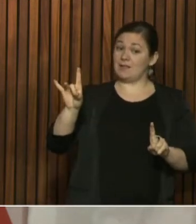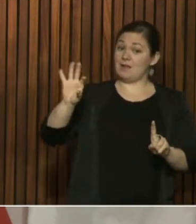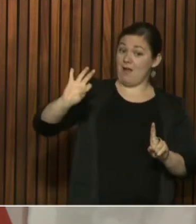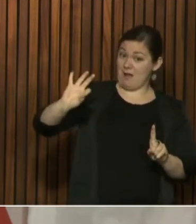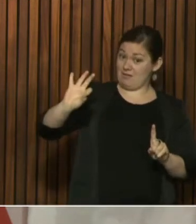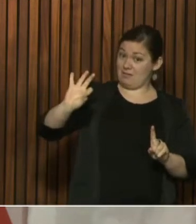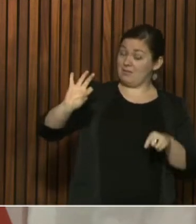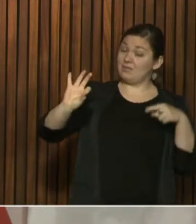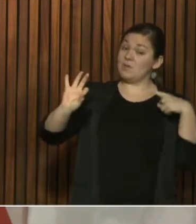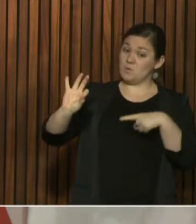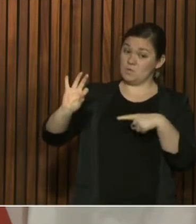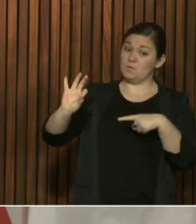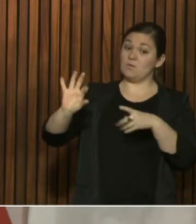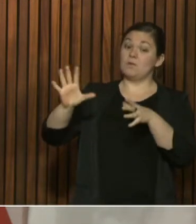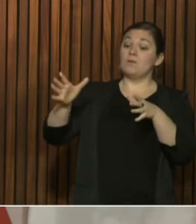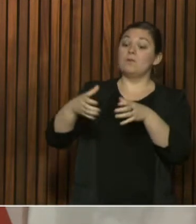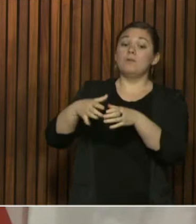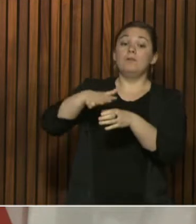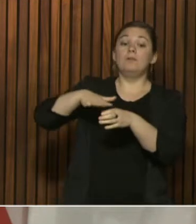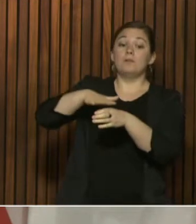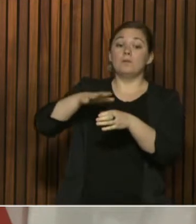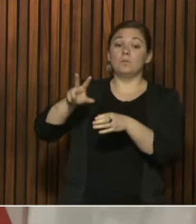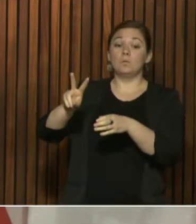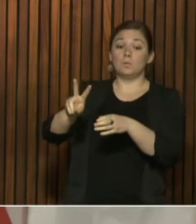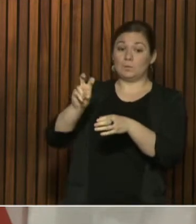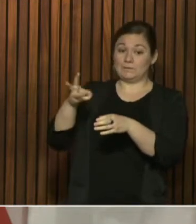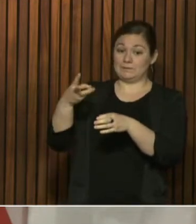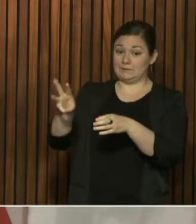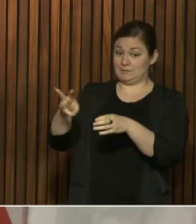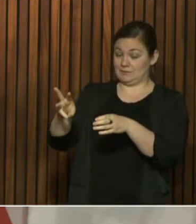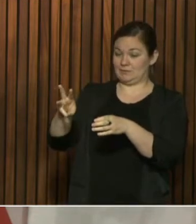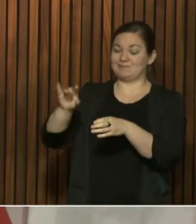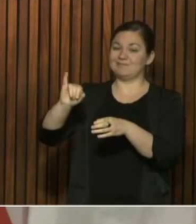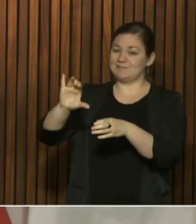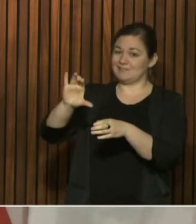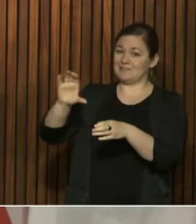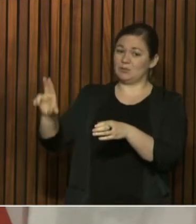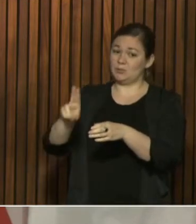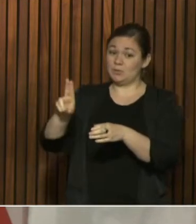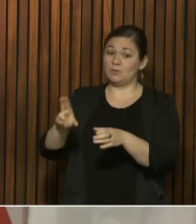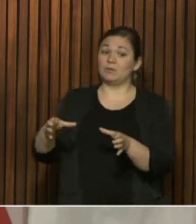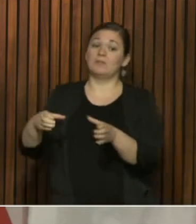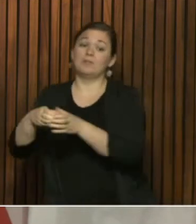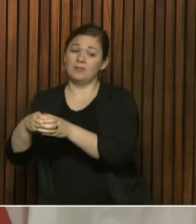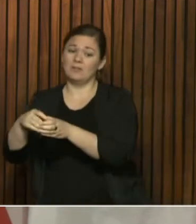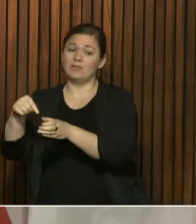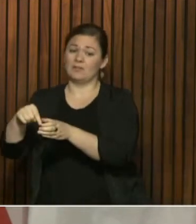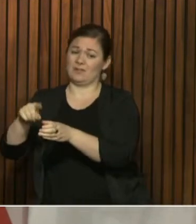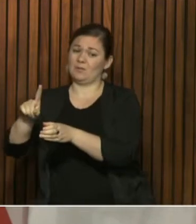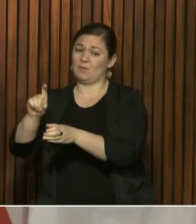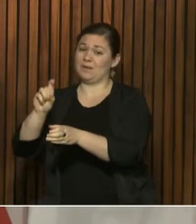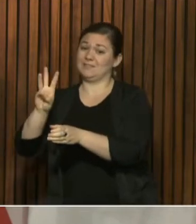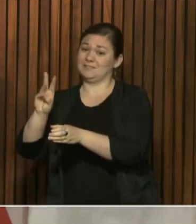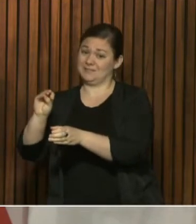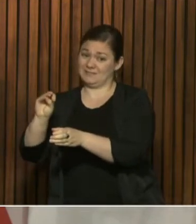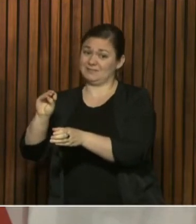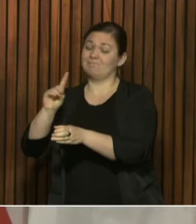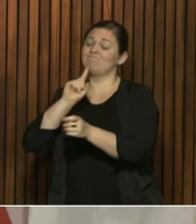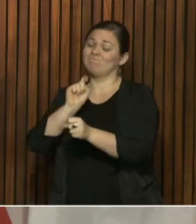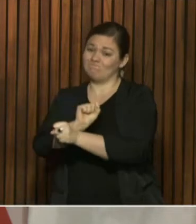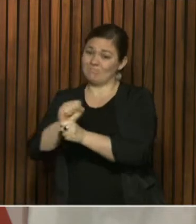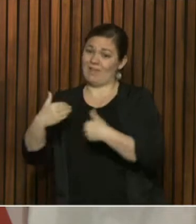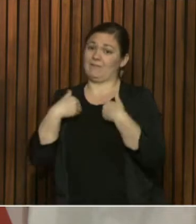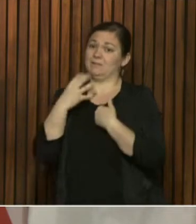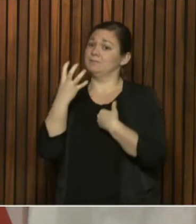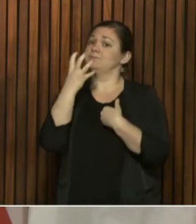216 are in ICU. And of the 216, 160 are on a ventilator. In terms